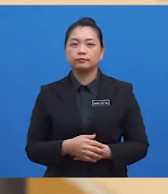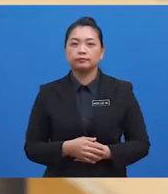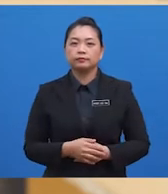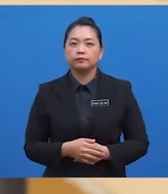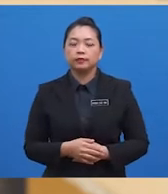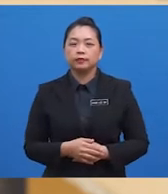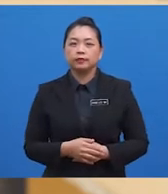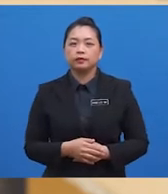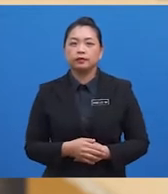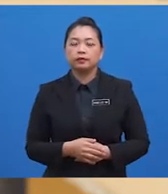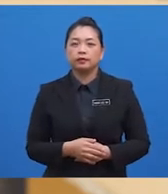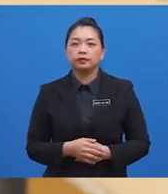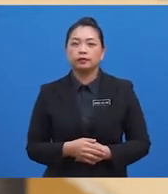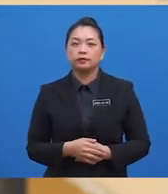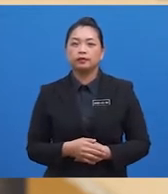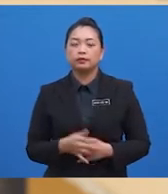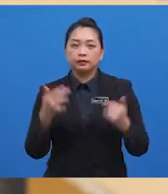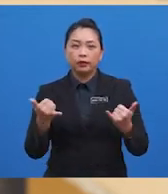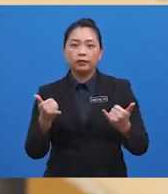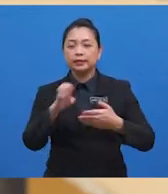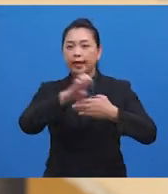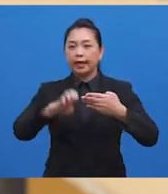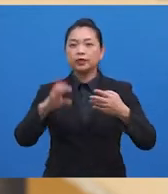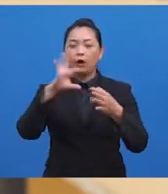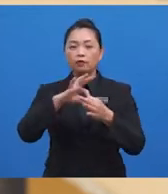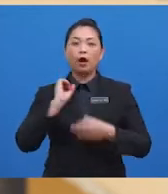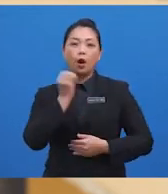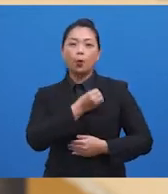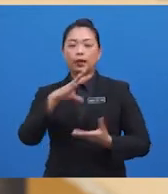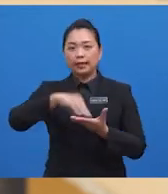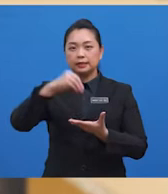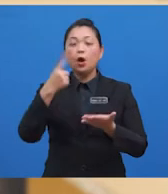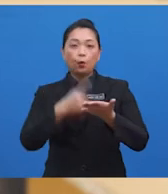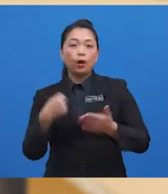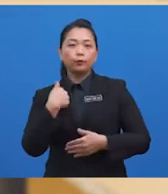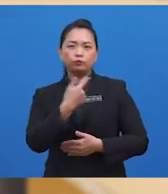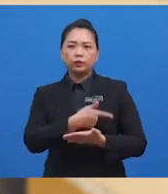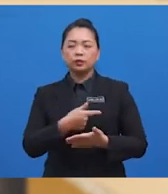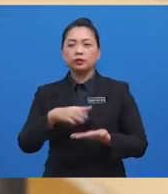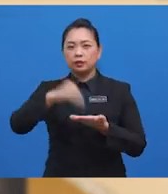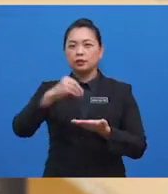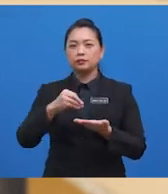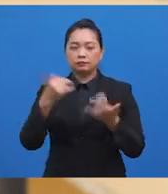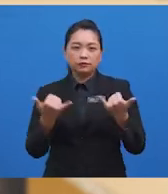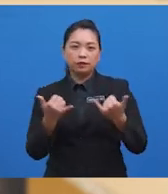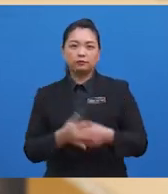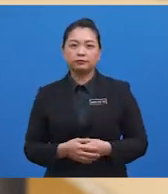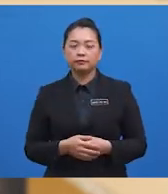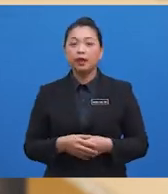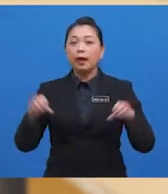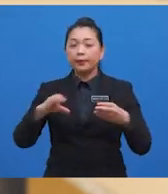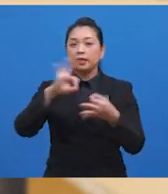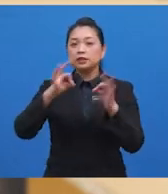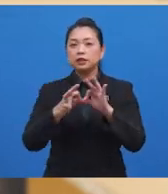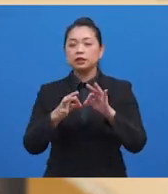text. So we have come to the end of our lesson today. So what have we learned so far? We learned that